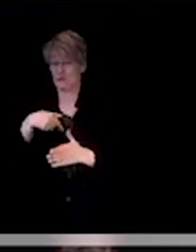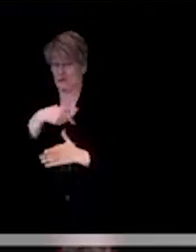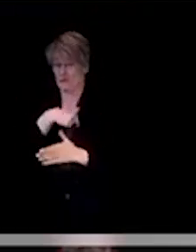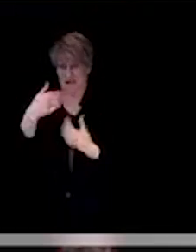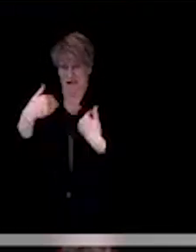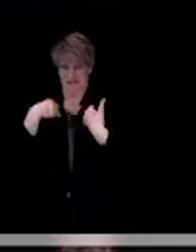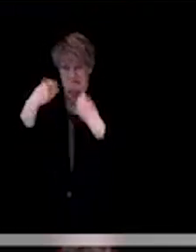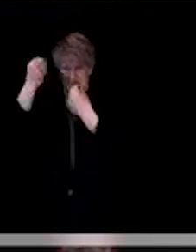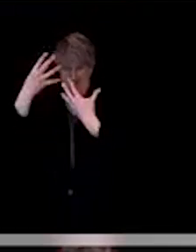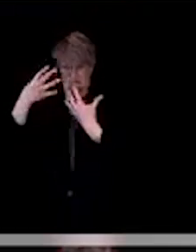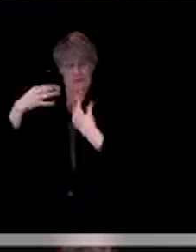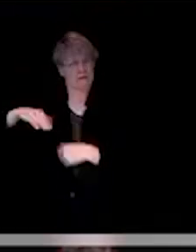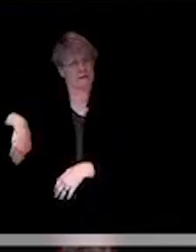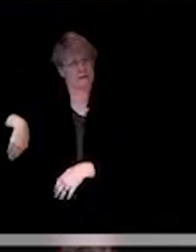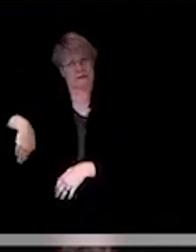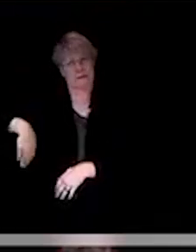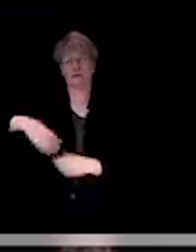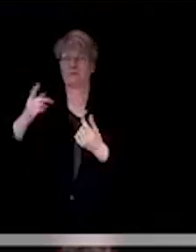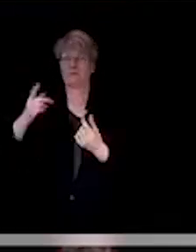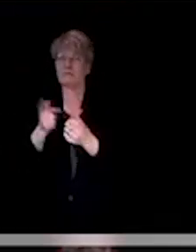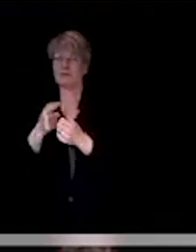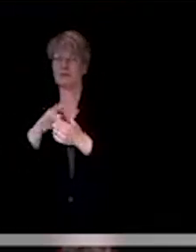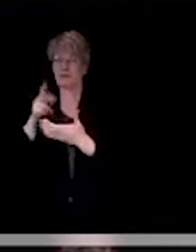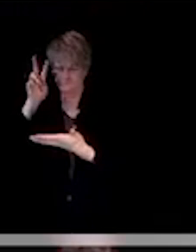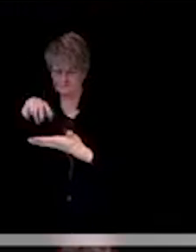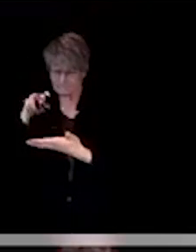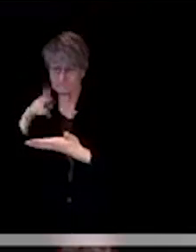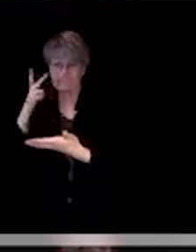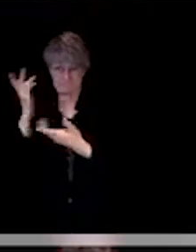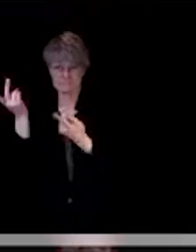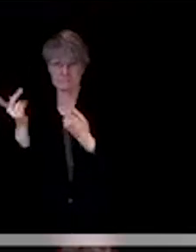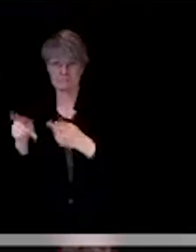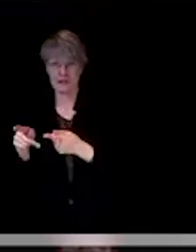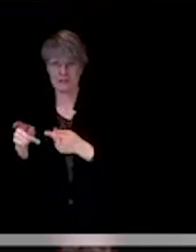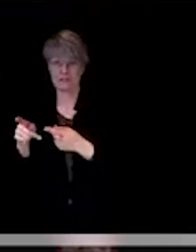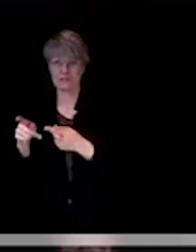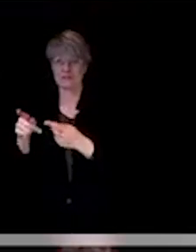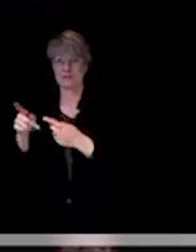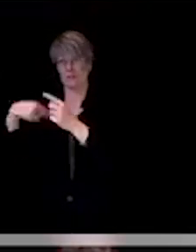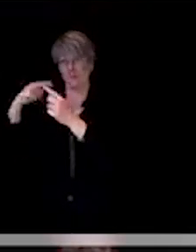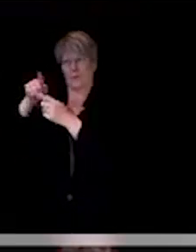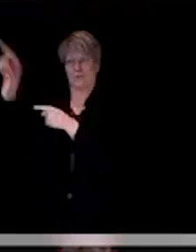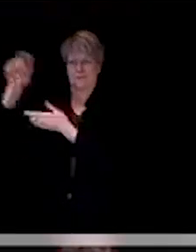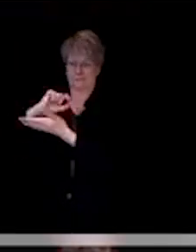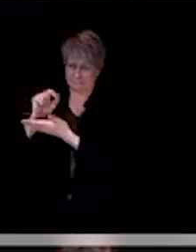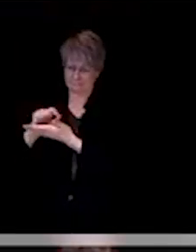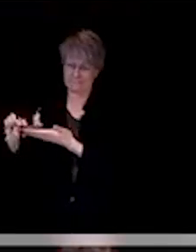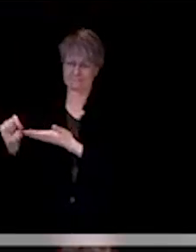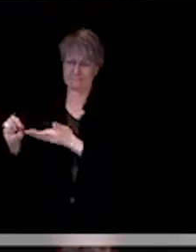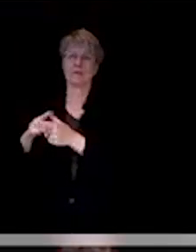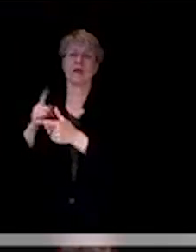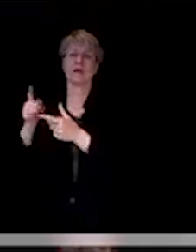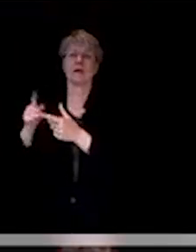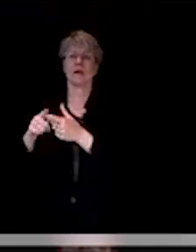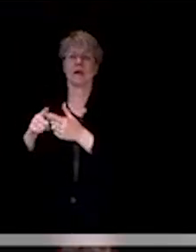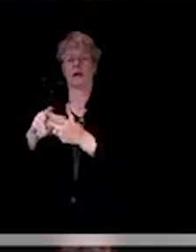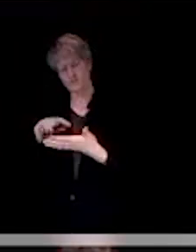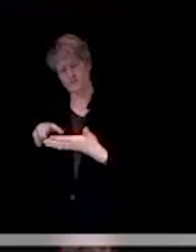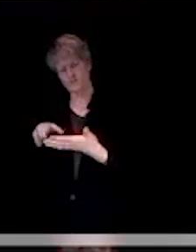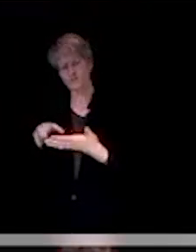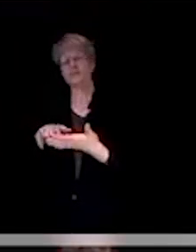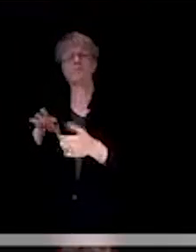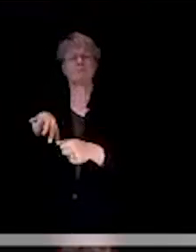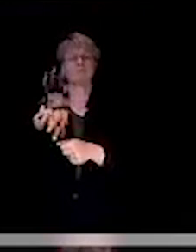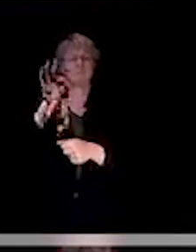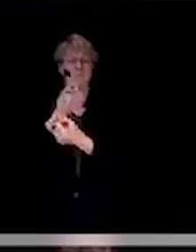we really would need to wait and see what's happening at that time to see what the safest approach is for those young people and whether